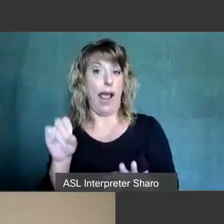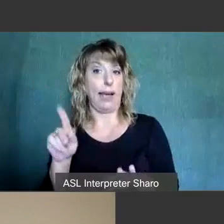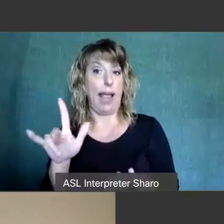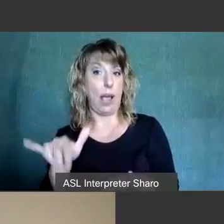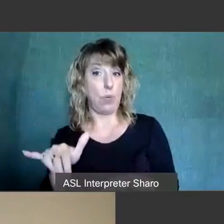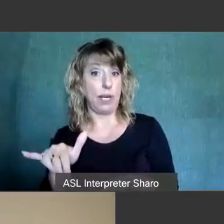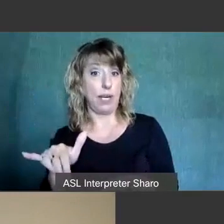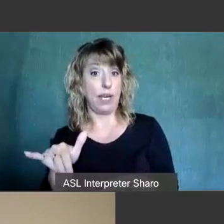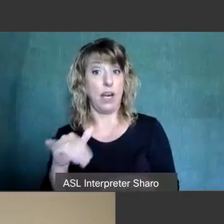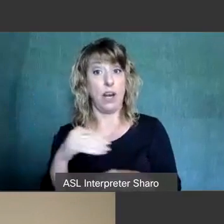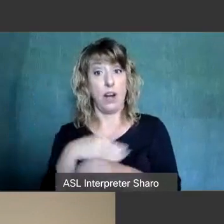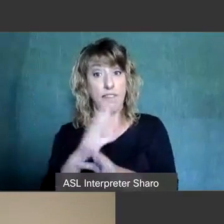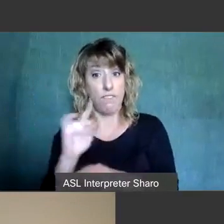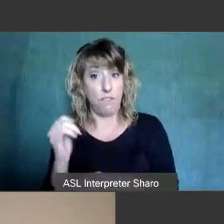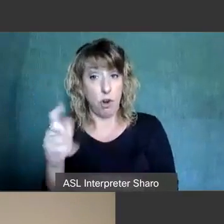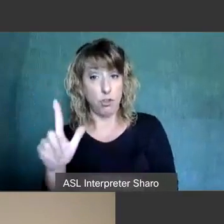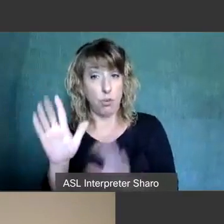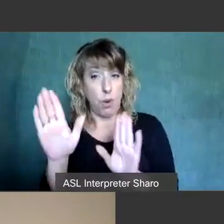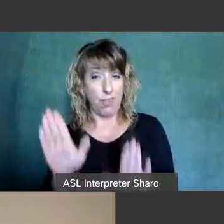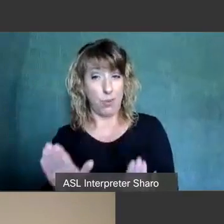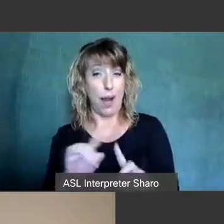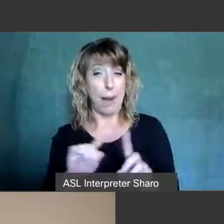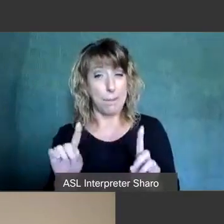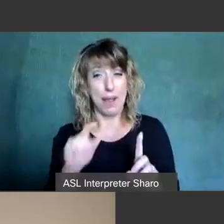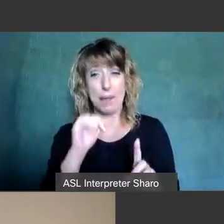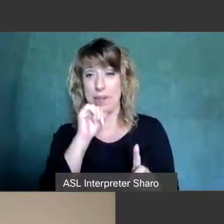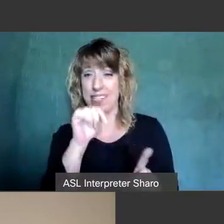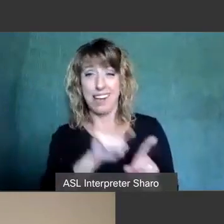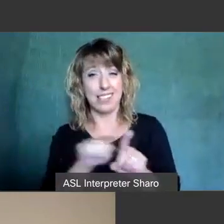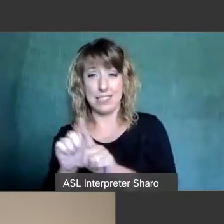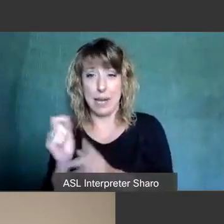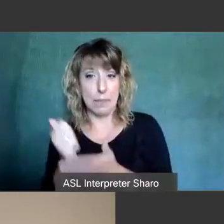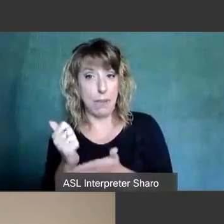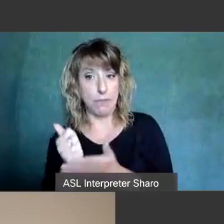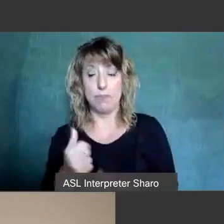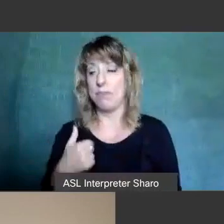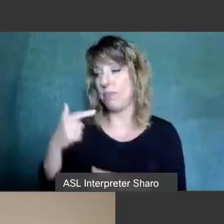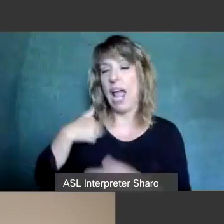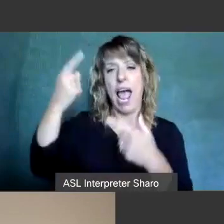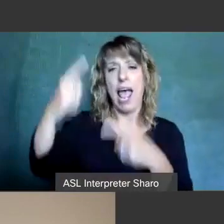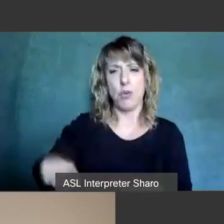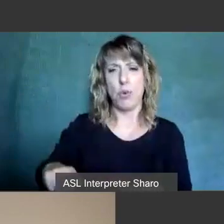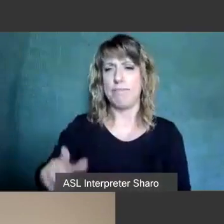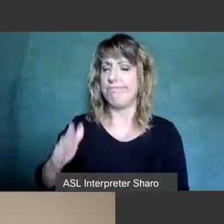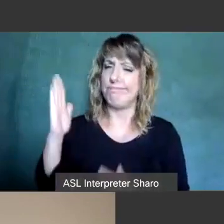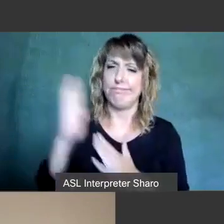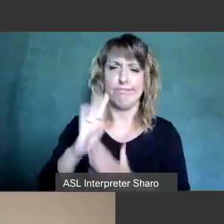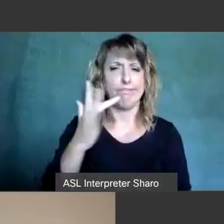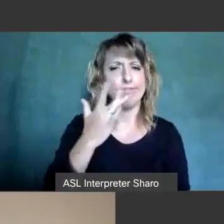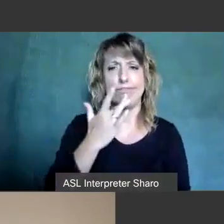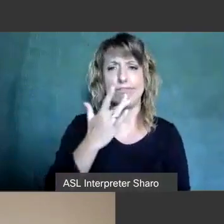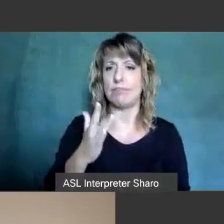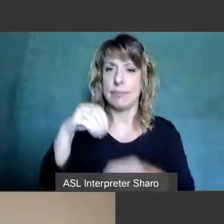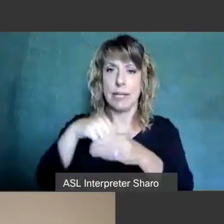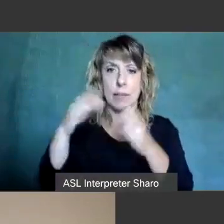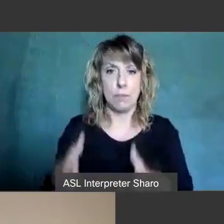virtual is great but not usually as helpful i agree i much prefer to be in front of the audience